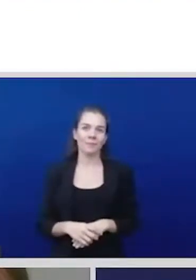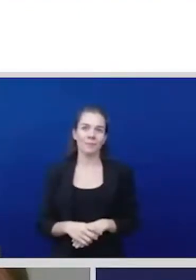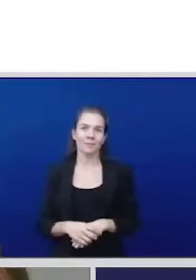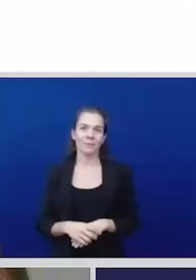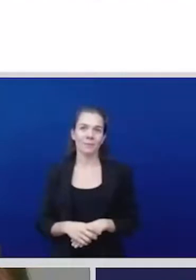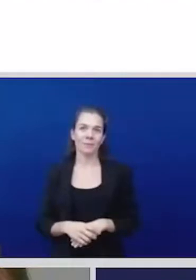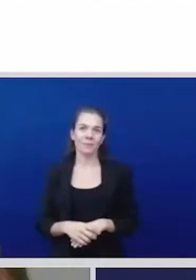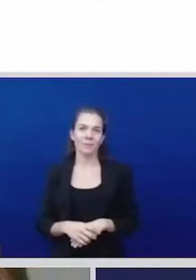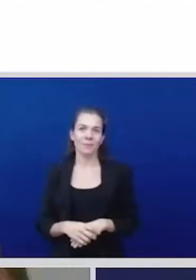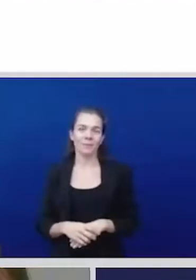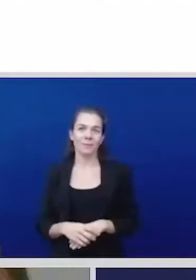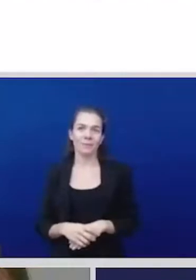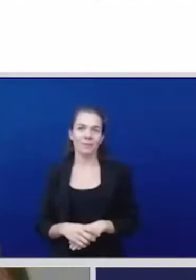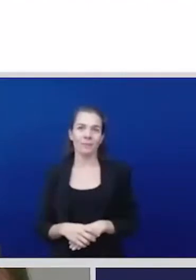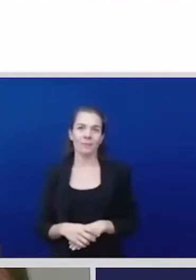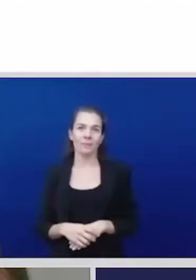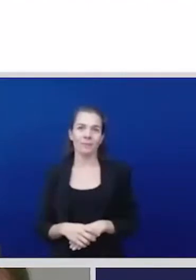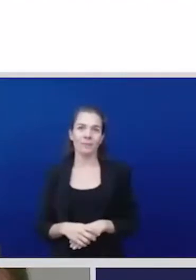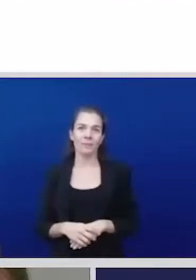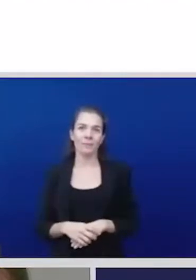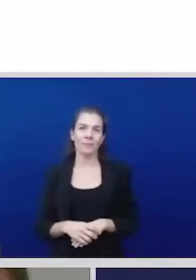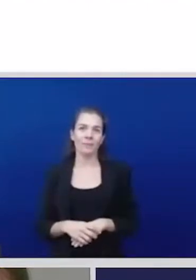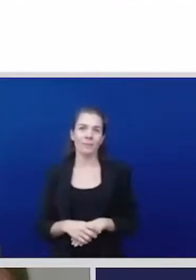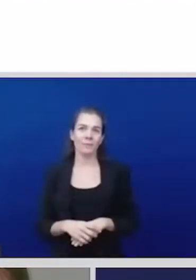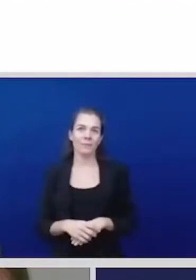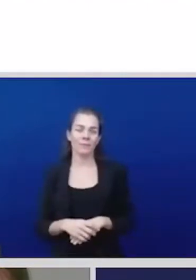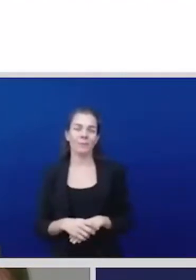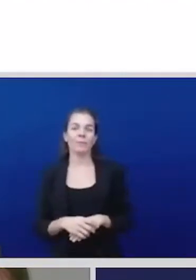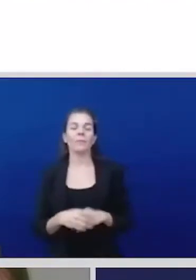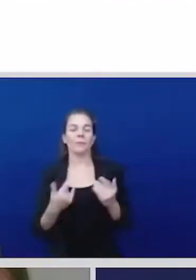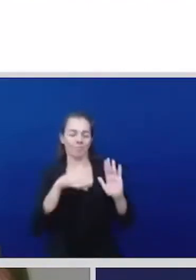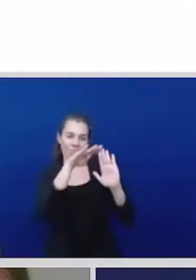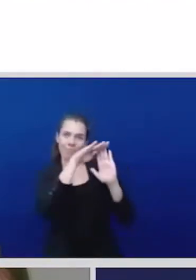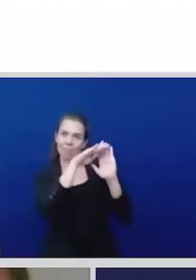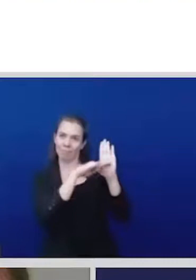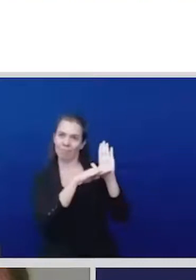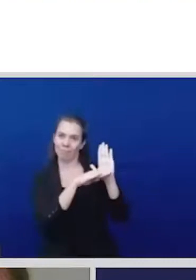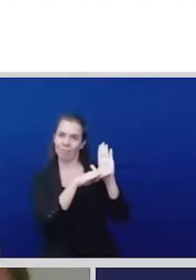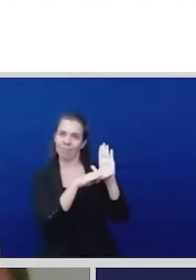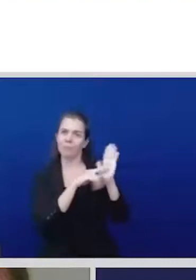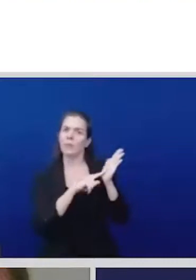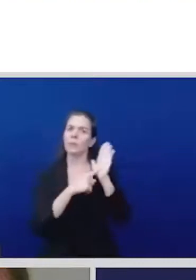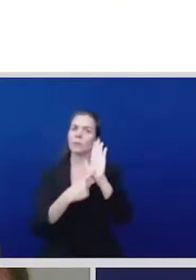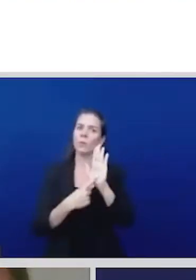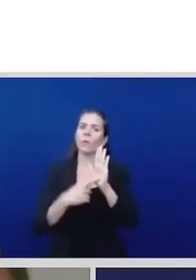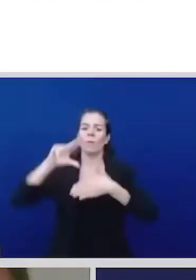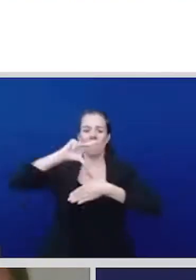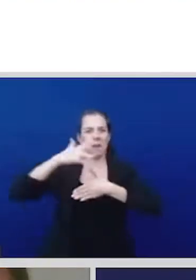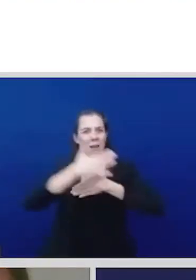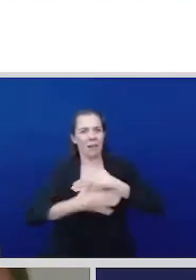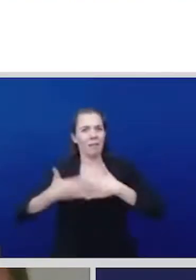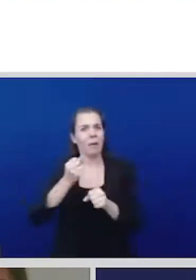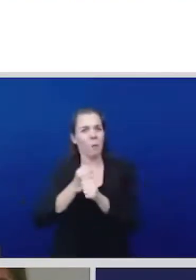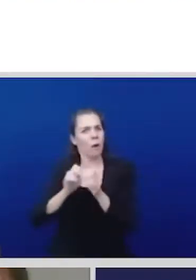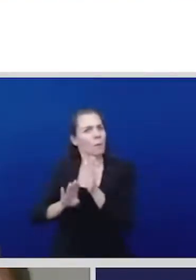times more time to care to care of care and where we medimos the total of the labor because